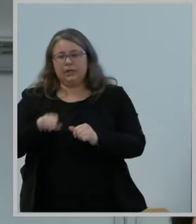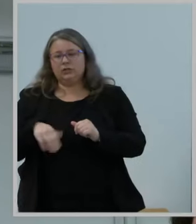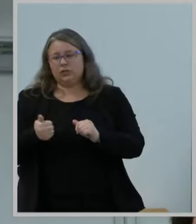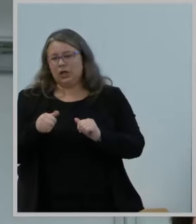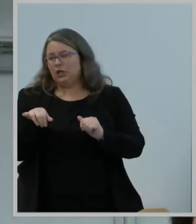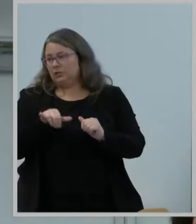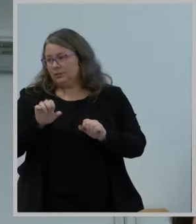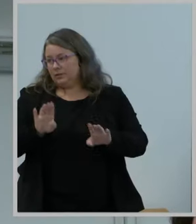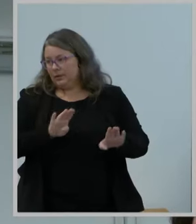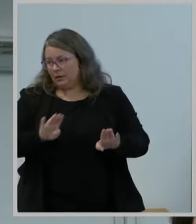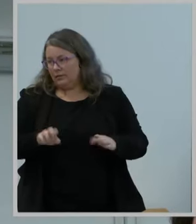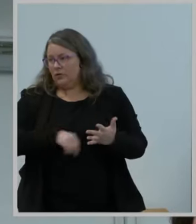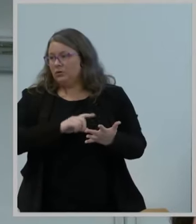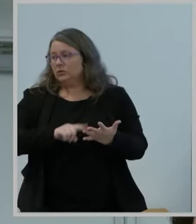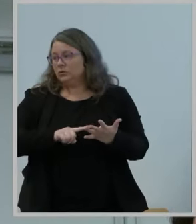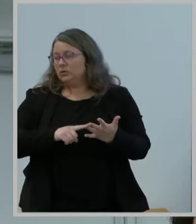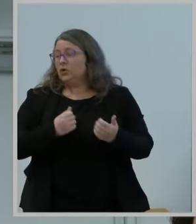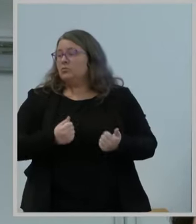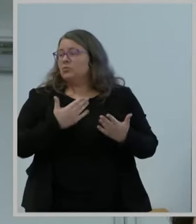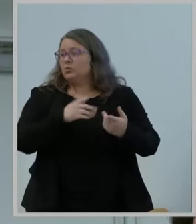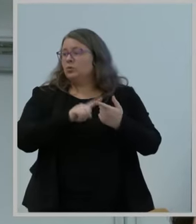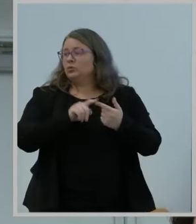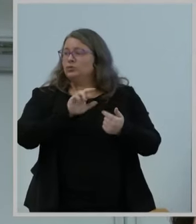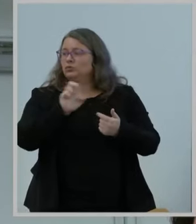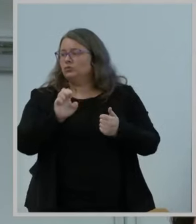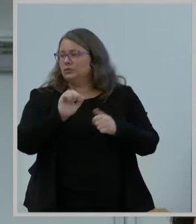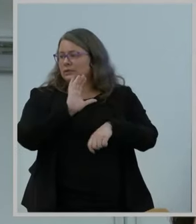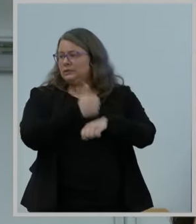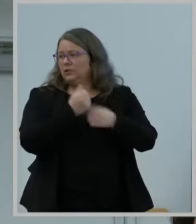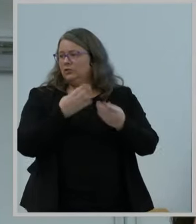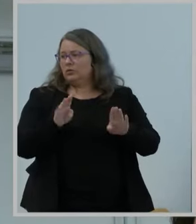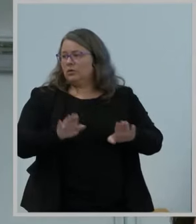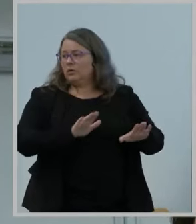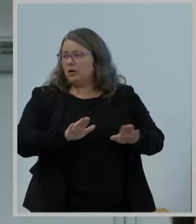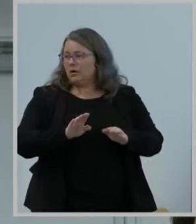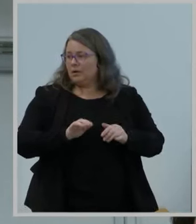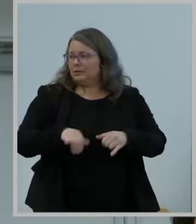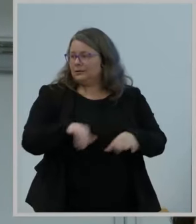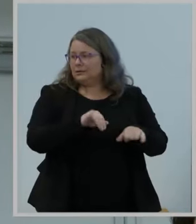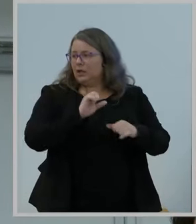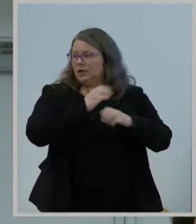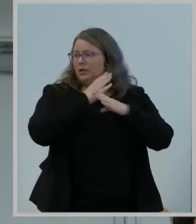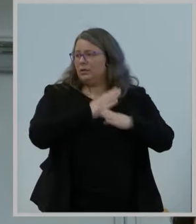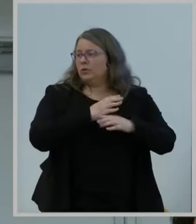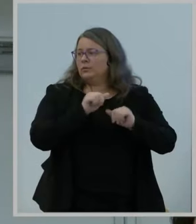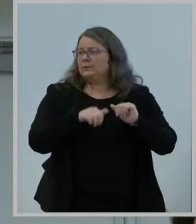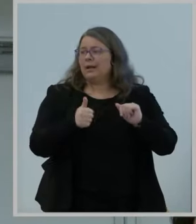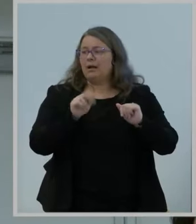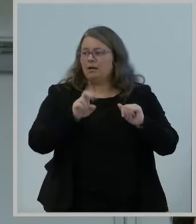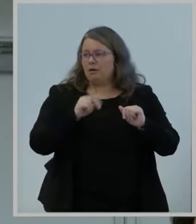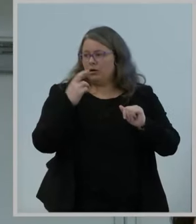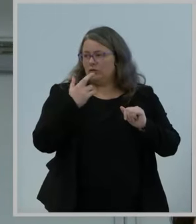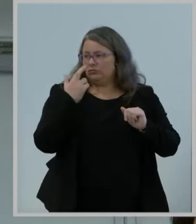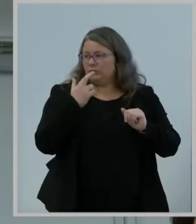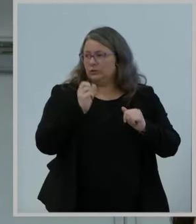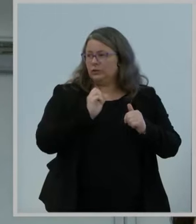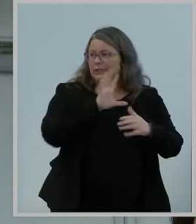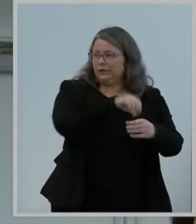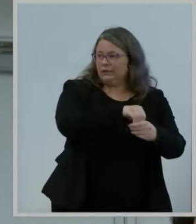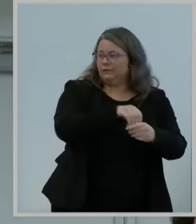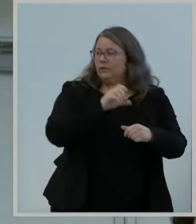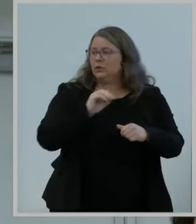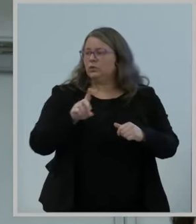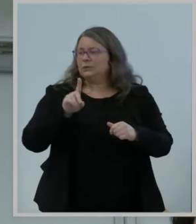to reinstate a general conduct standard that would prohibit unreasonable interference or unreasonable disadvantage to consumers or edge providers,